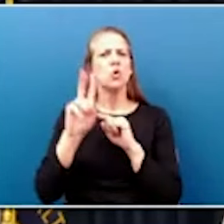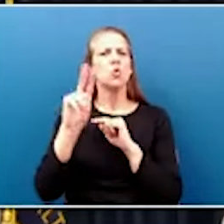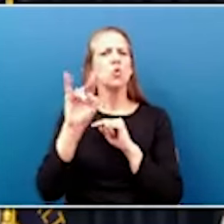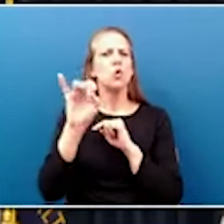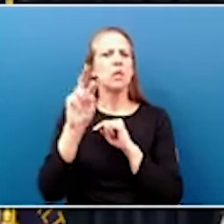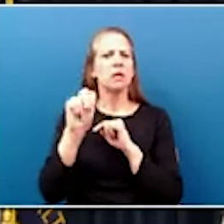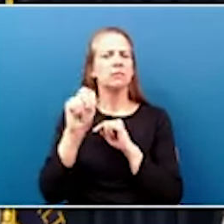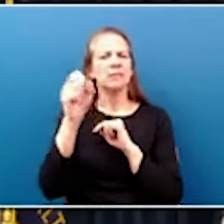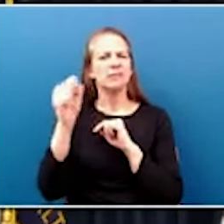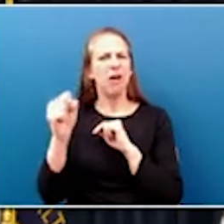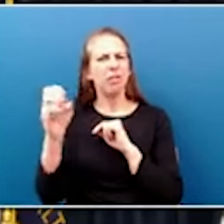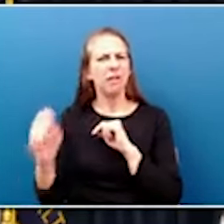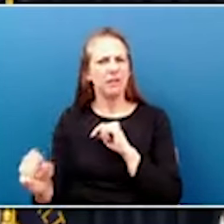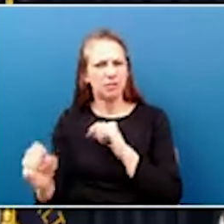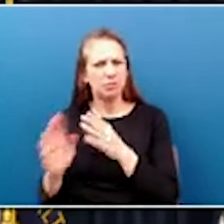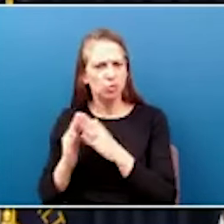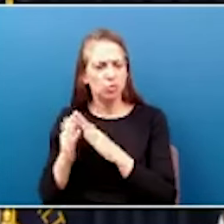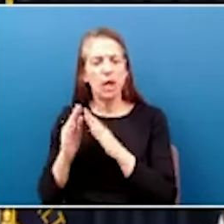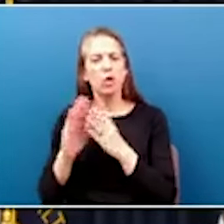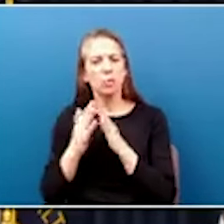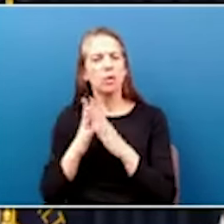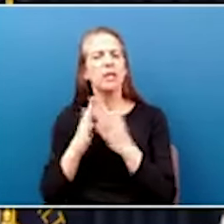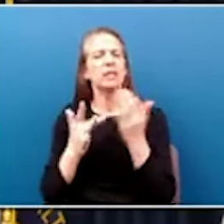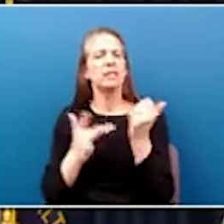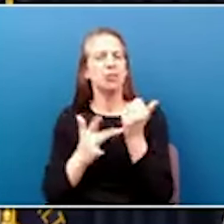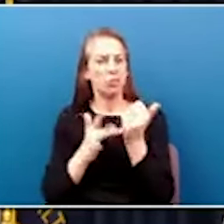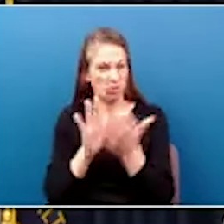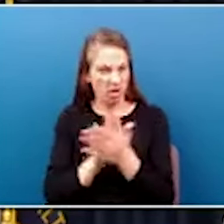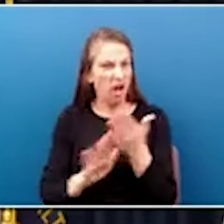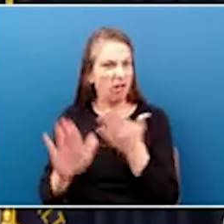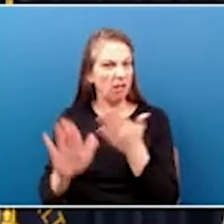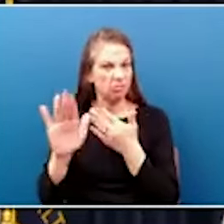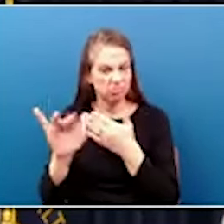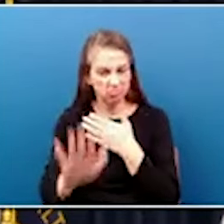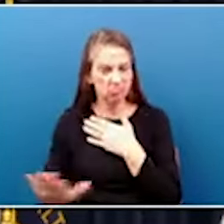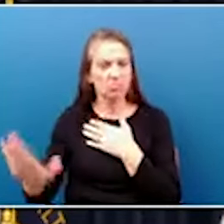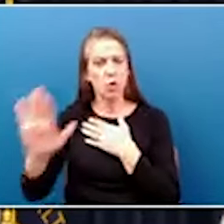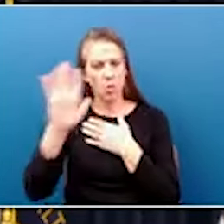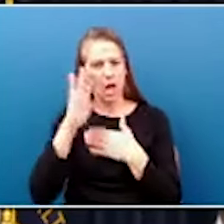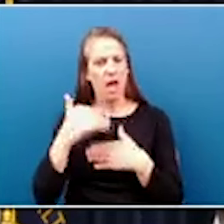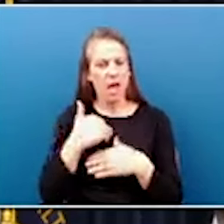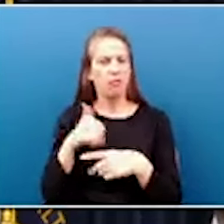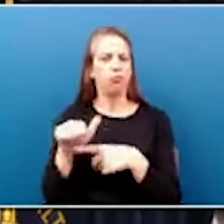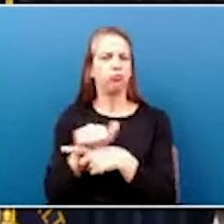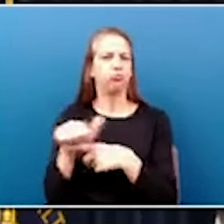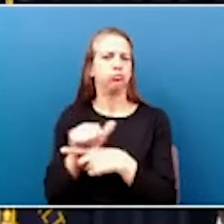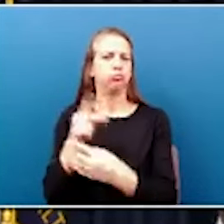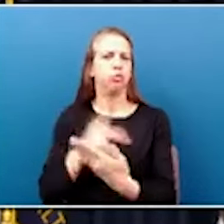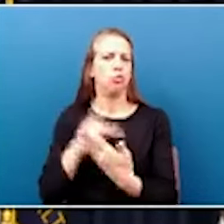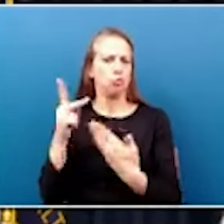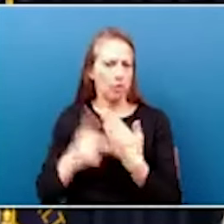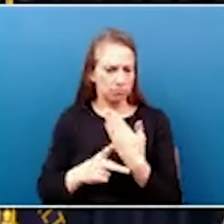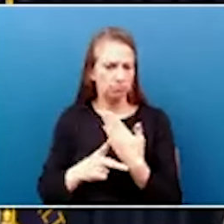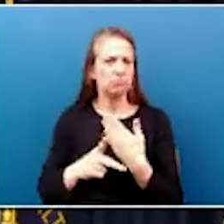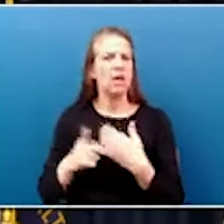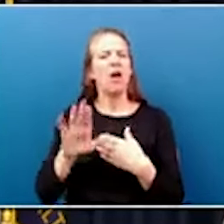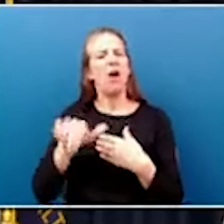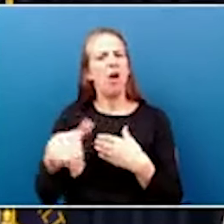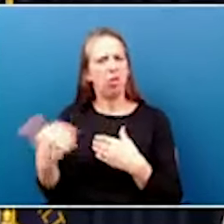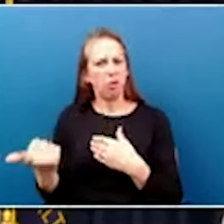Kentucky Community and Technical College by providing a registered apprenticeship program and other workforce training activities.